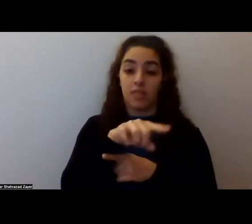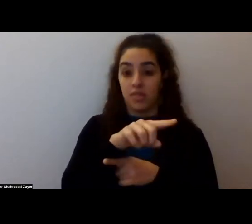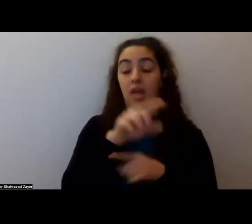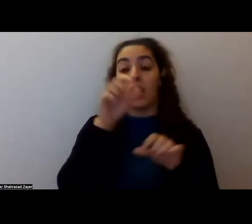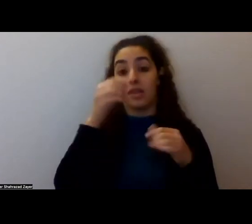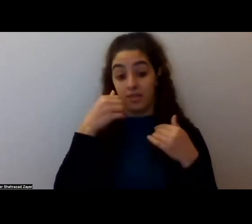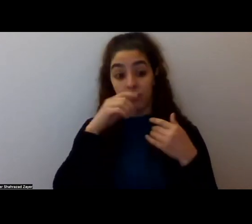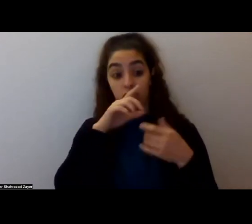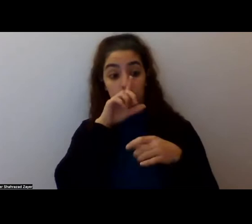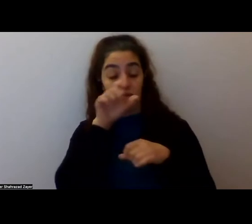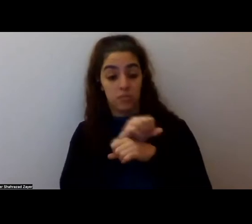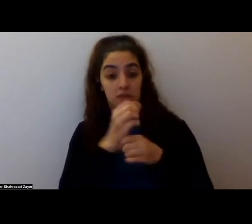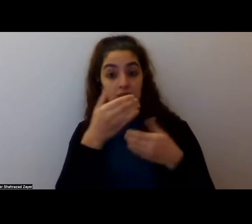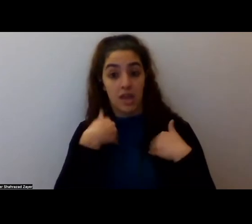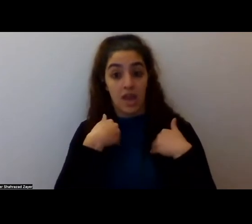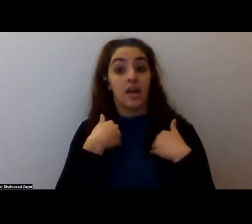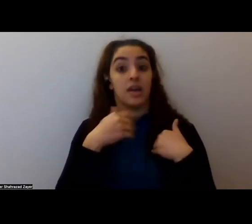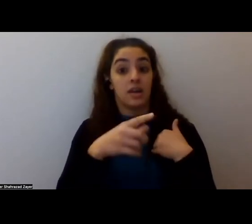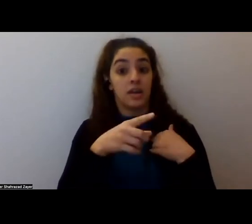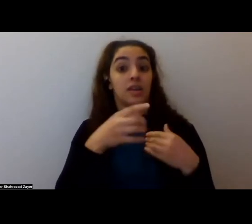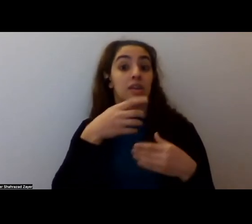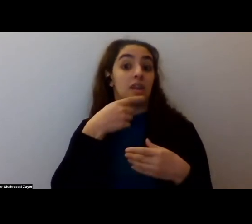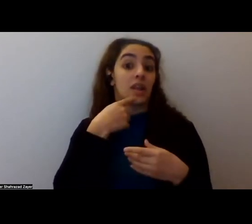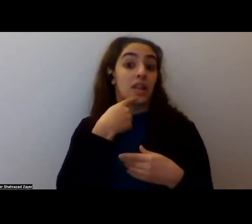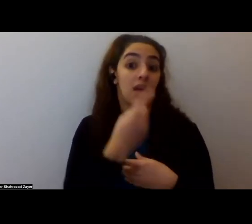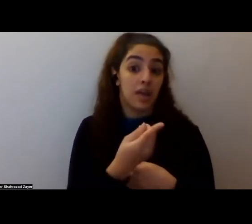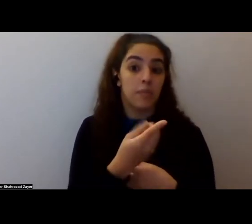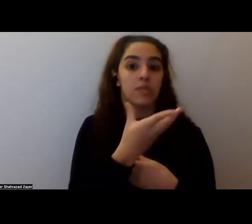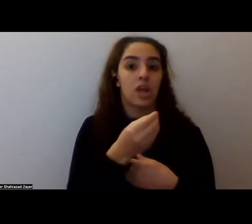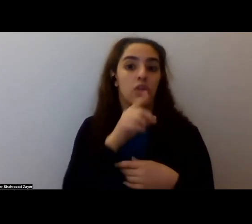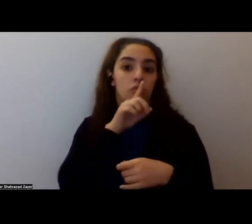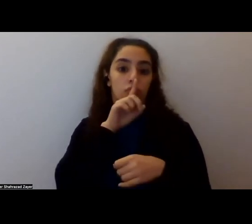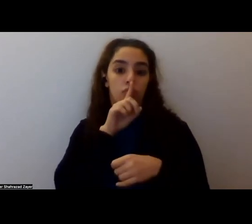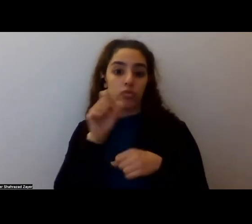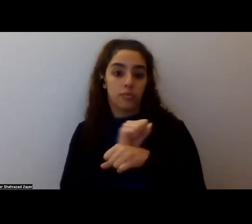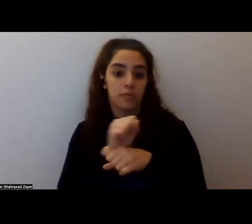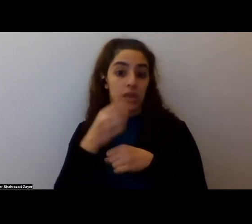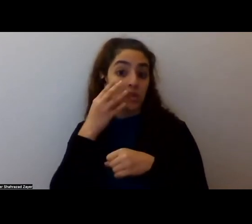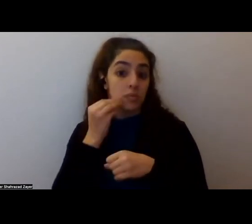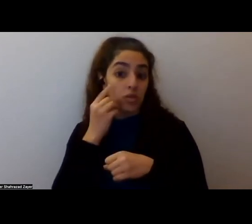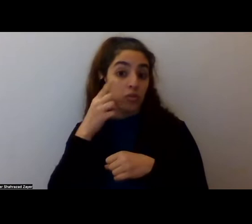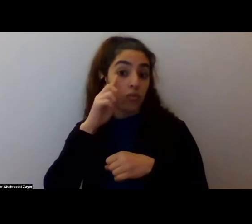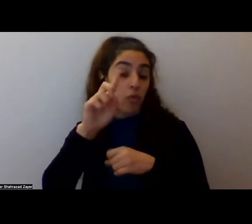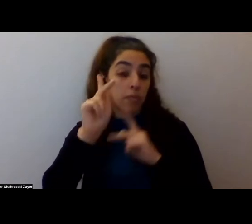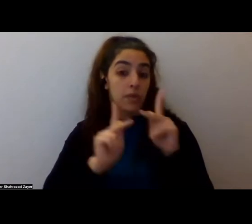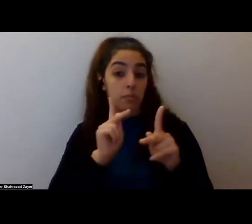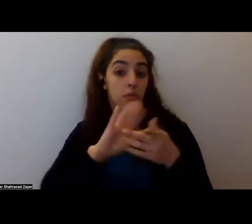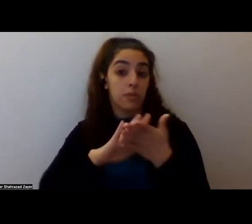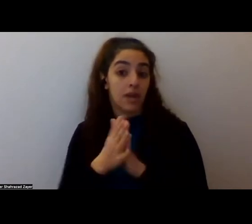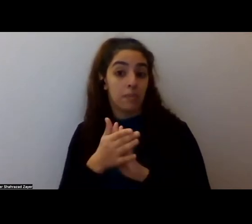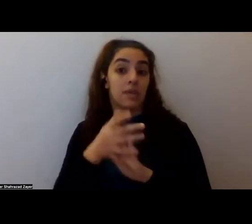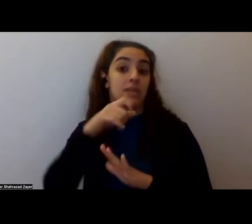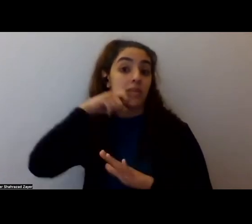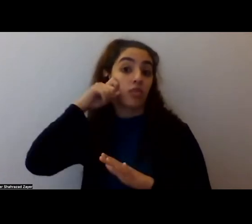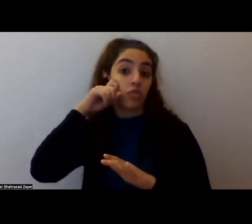but actual, um, true experiences of people being sexually assaulted through psychedelic assisted